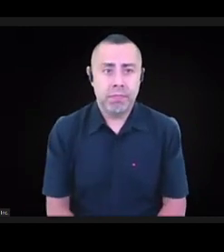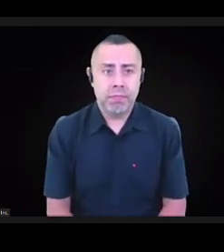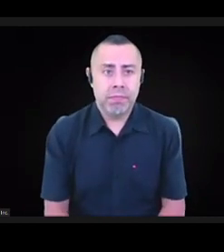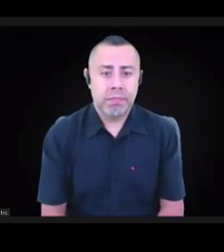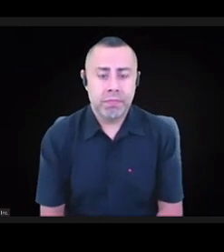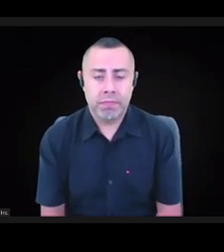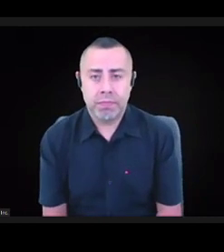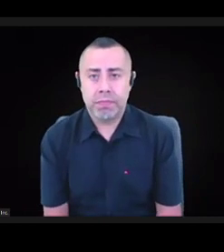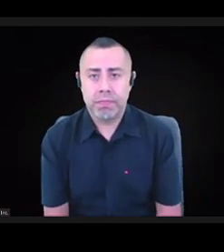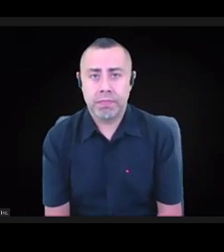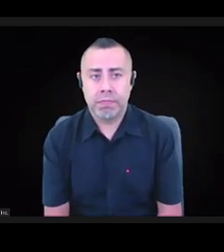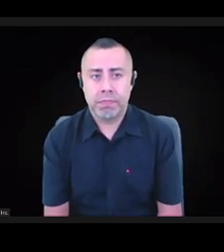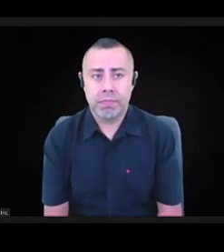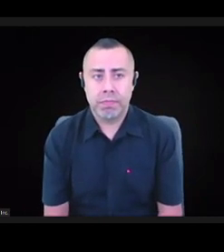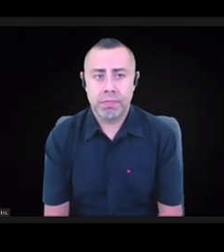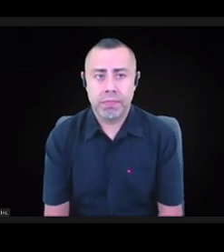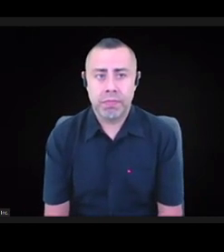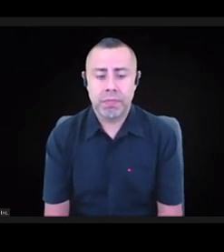Okay.